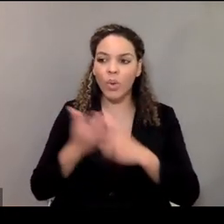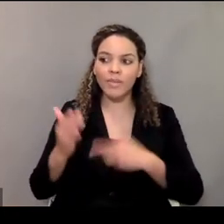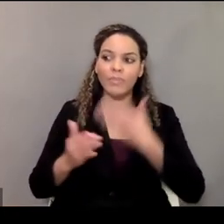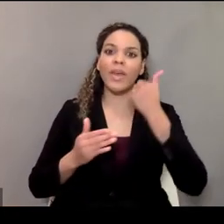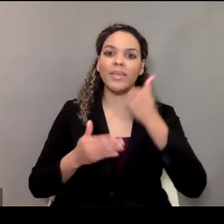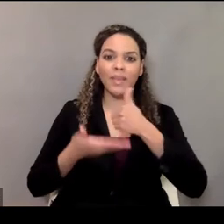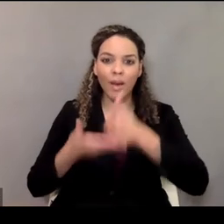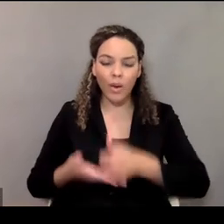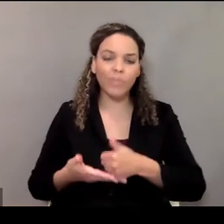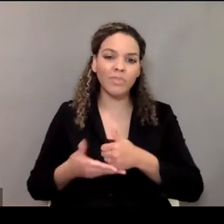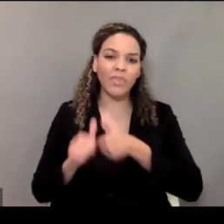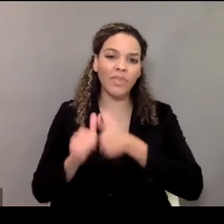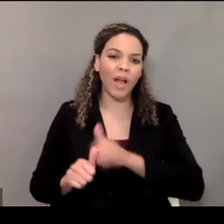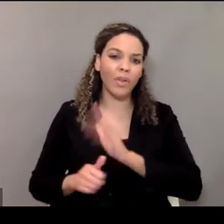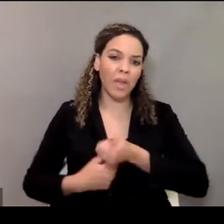most helpful to them.